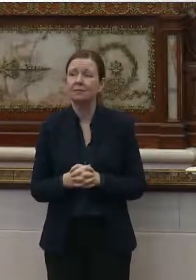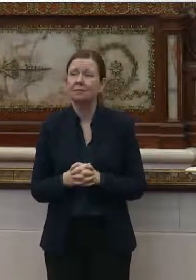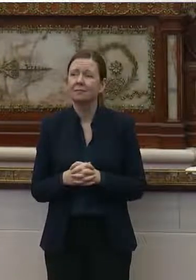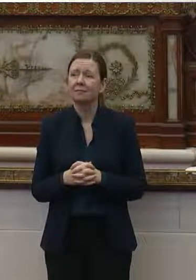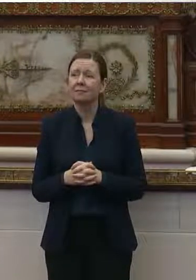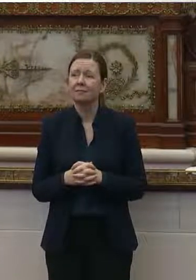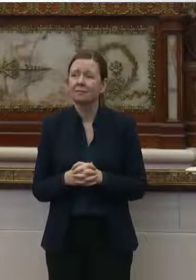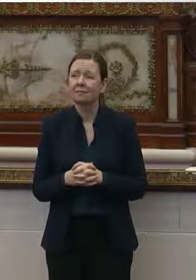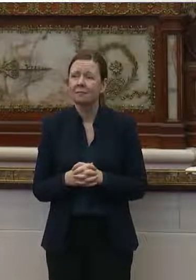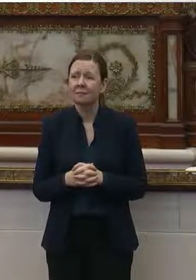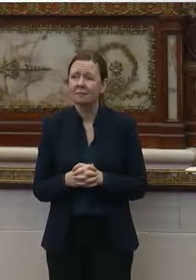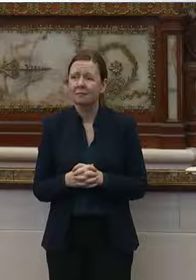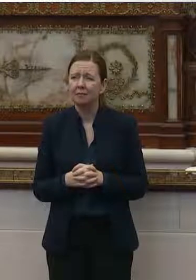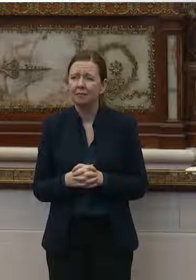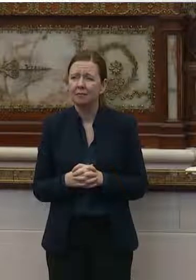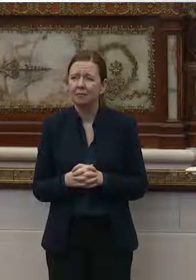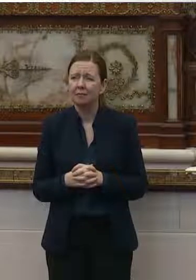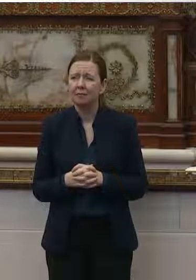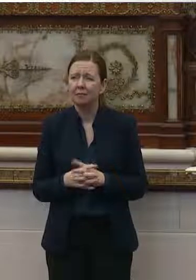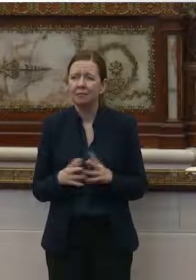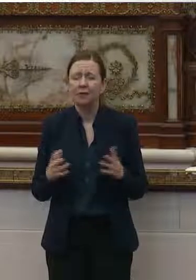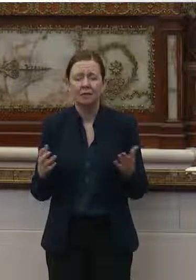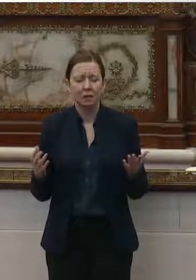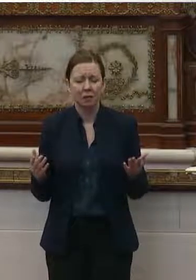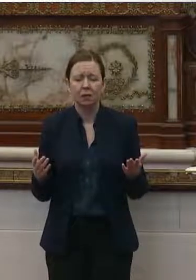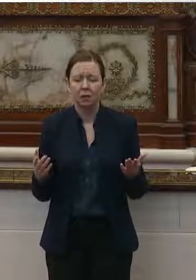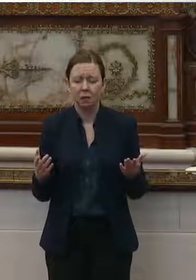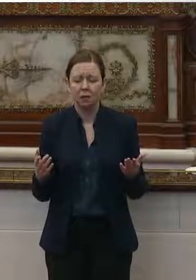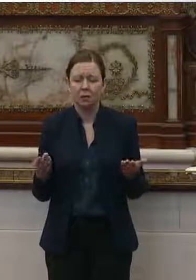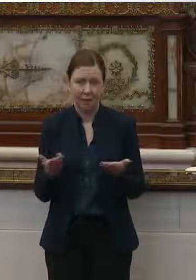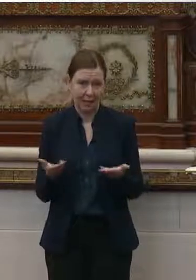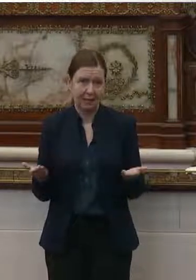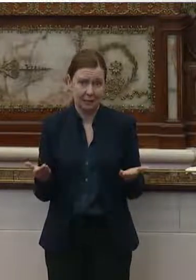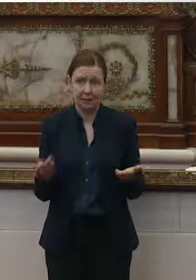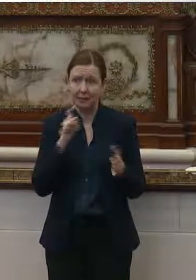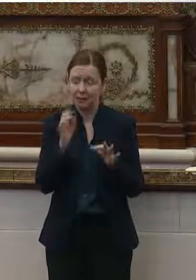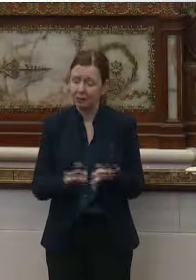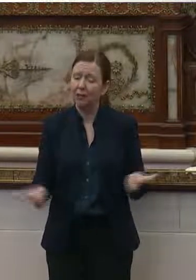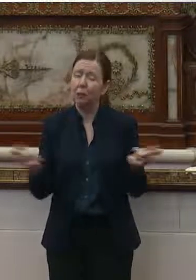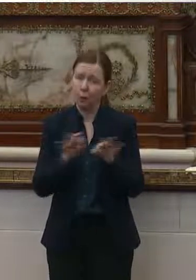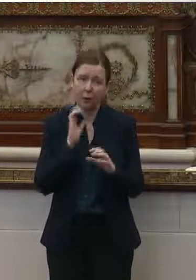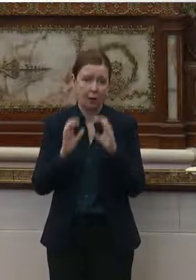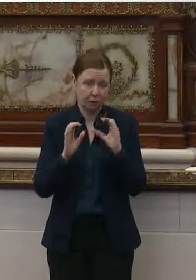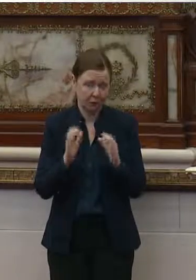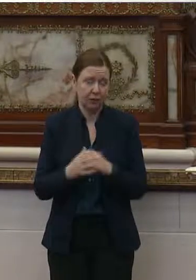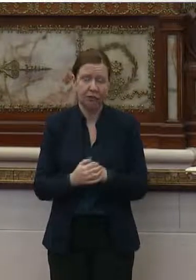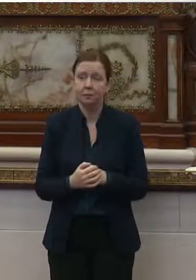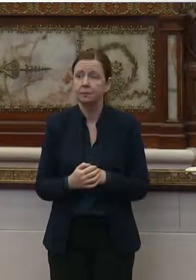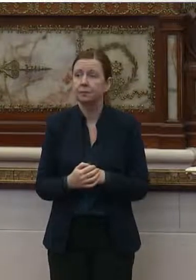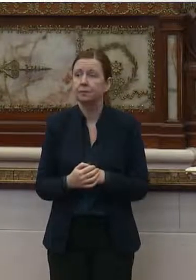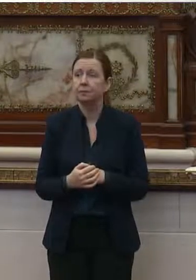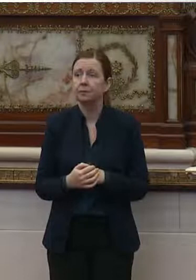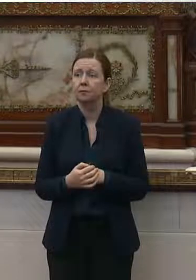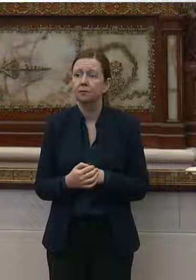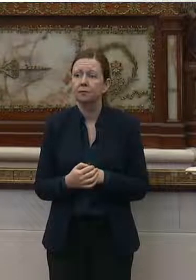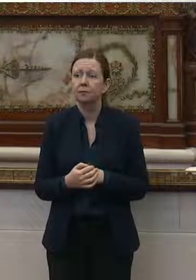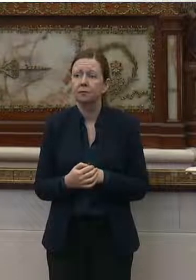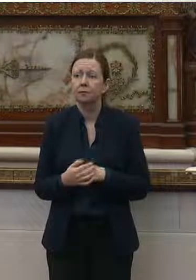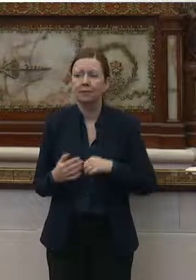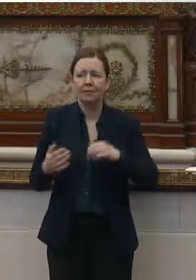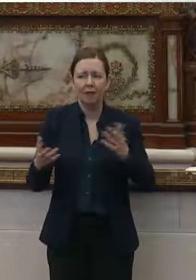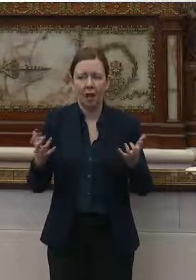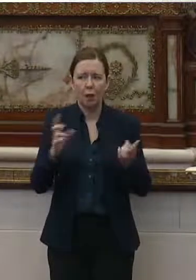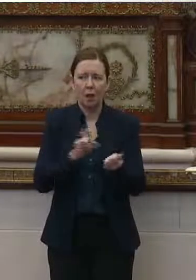Uh, so this is a very, um, important conversation. Uh, I wanted to, uh,